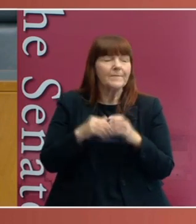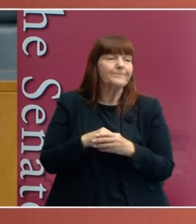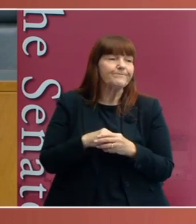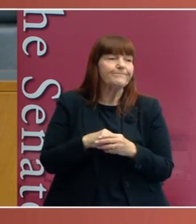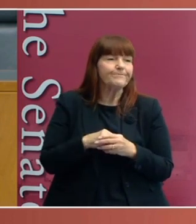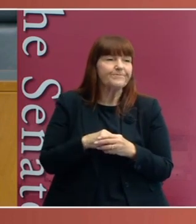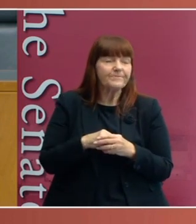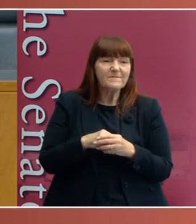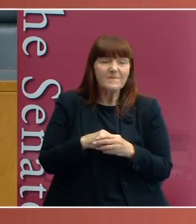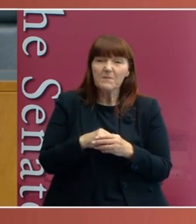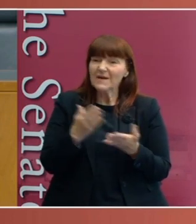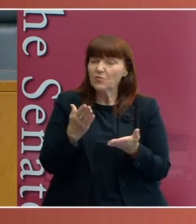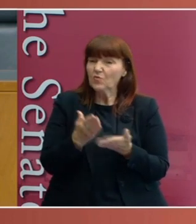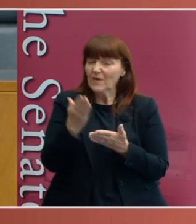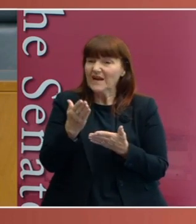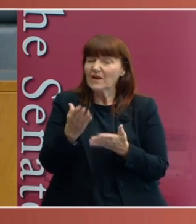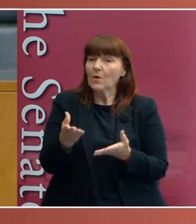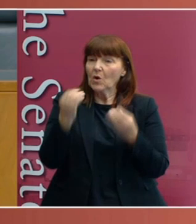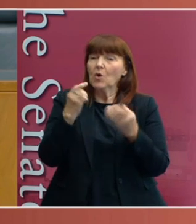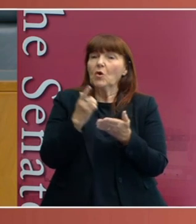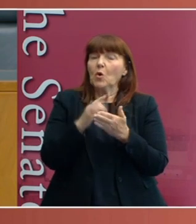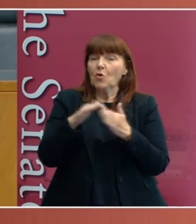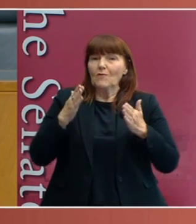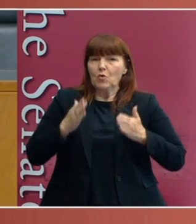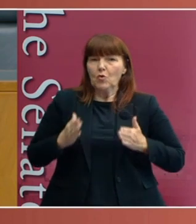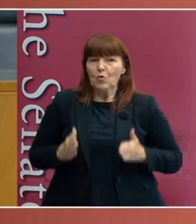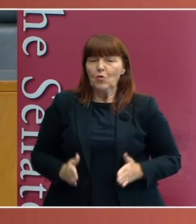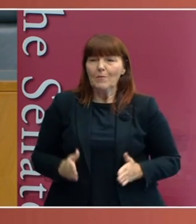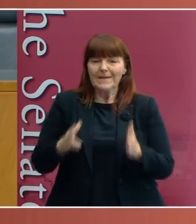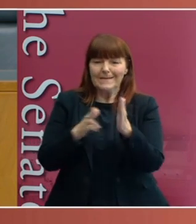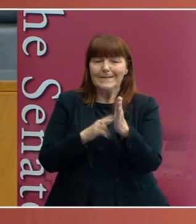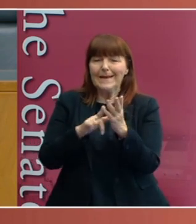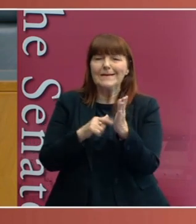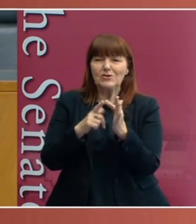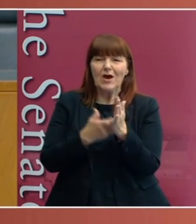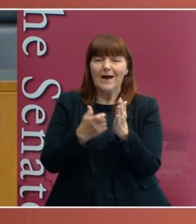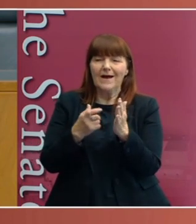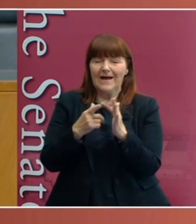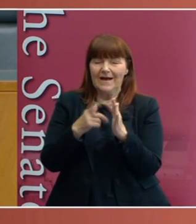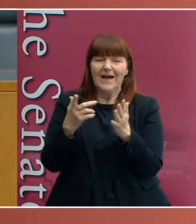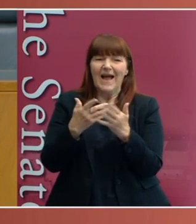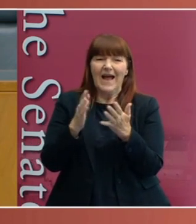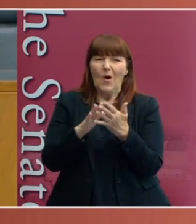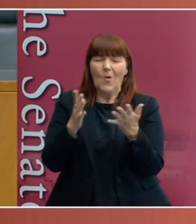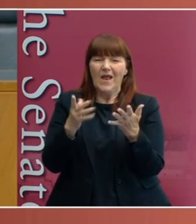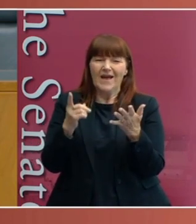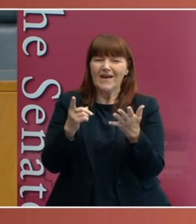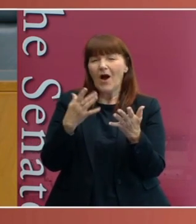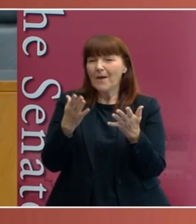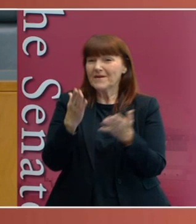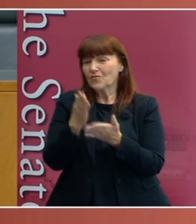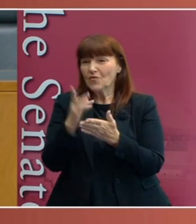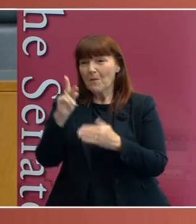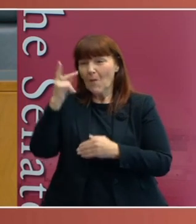practical terms, we learnt a lot about human nature as well and that is that, and probably rightly so,